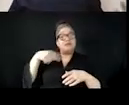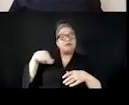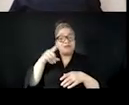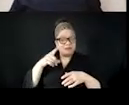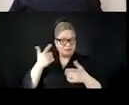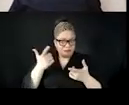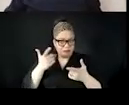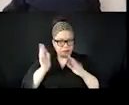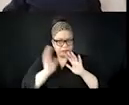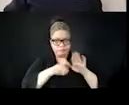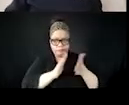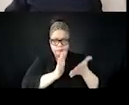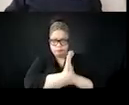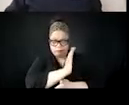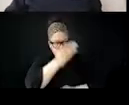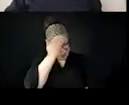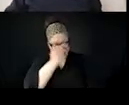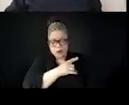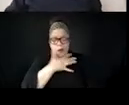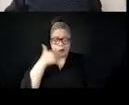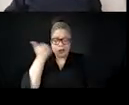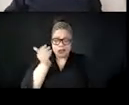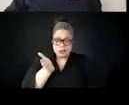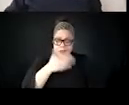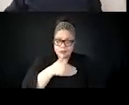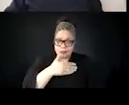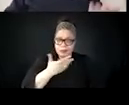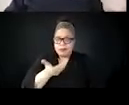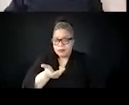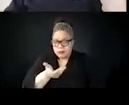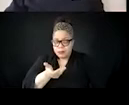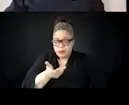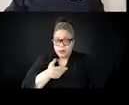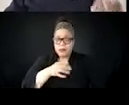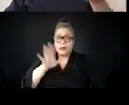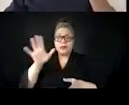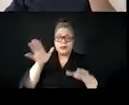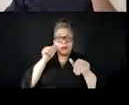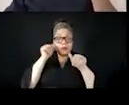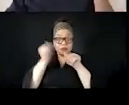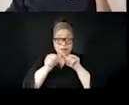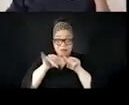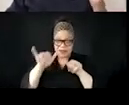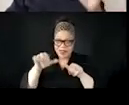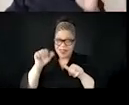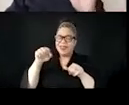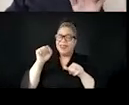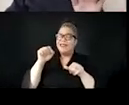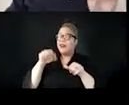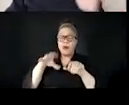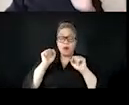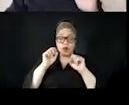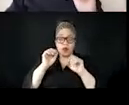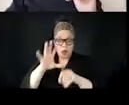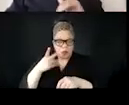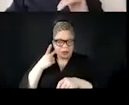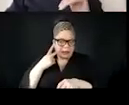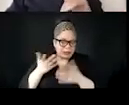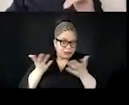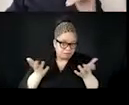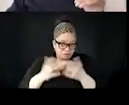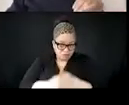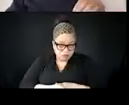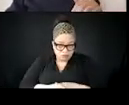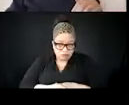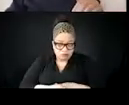So, you know, you can see, um, you can actually also see a fictionalized Jaguar Hoover talking